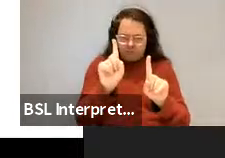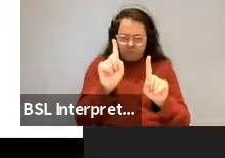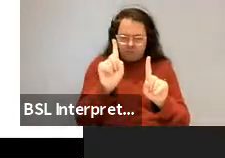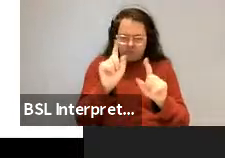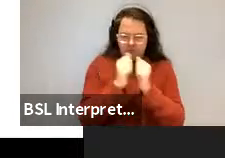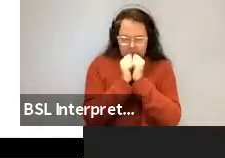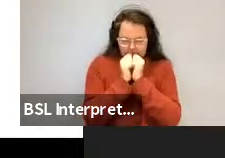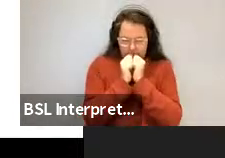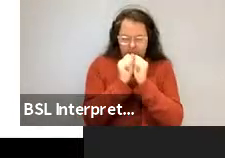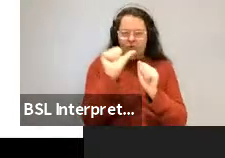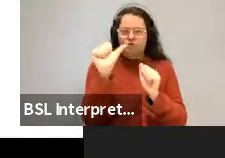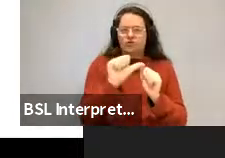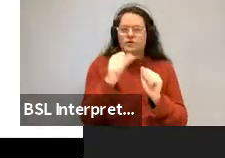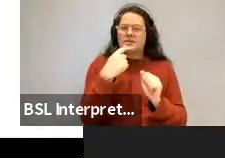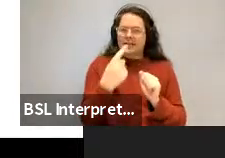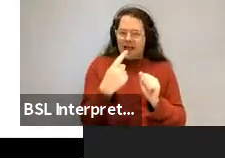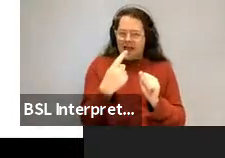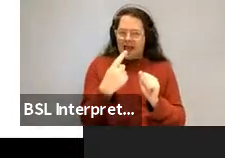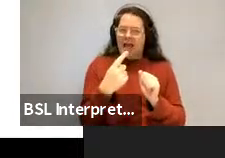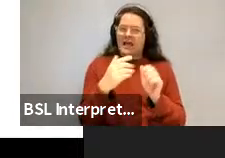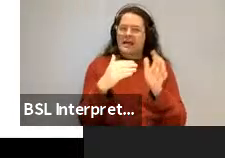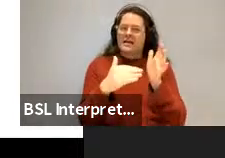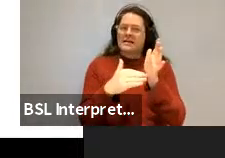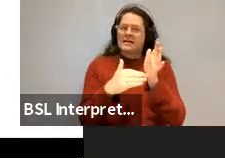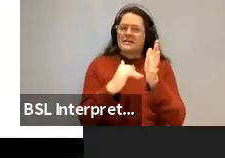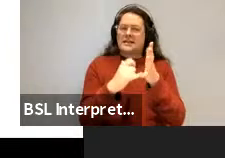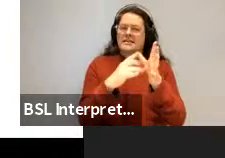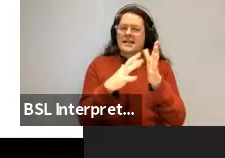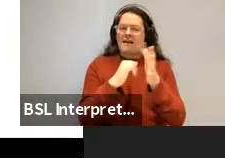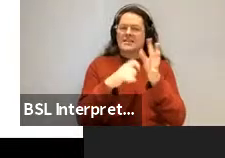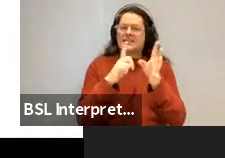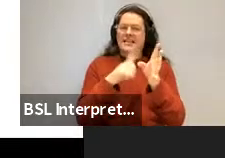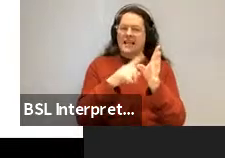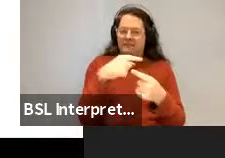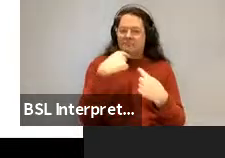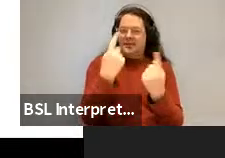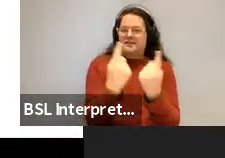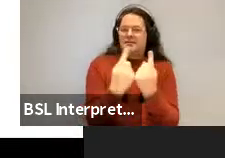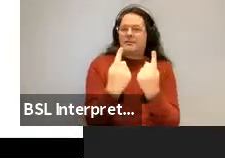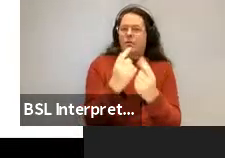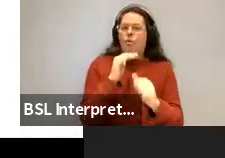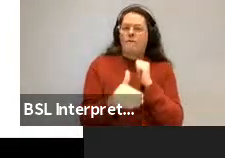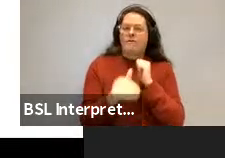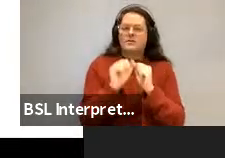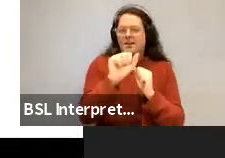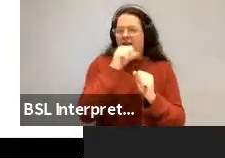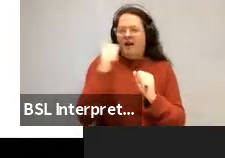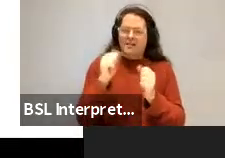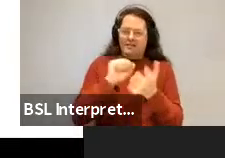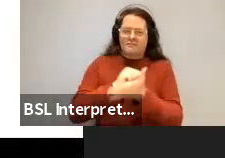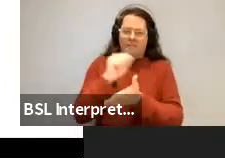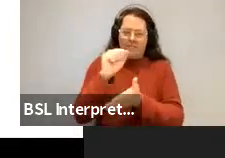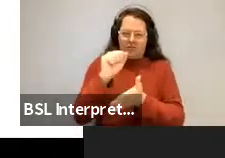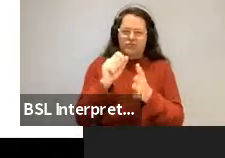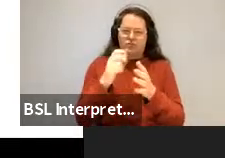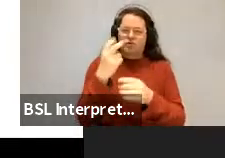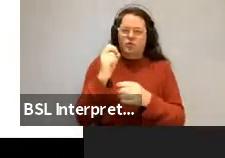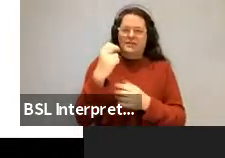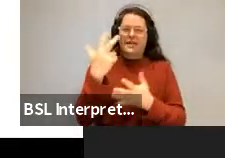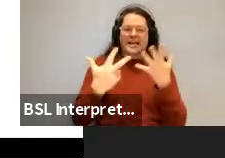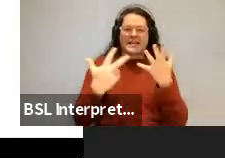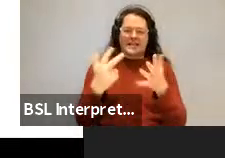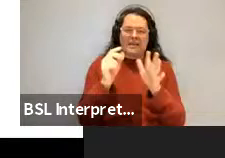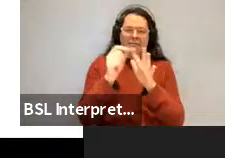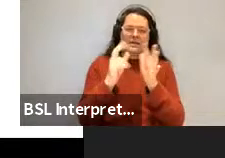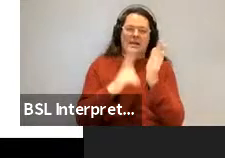just, I should just a shout out to Noga Zuzlowski. She's done some really nice work. There's a paper in 2018 providing more general rate